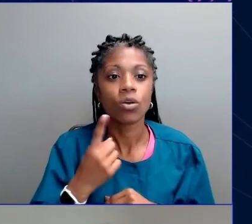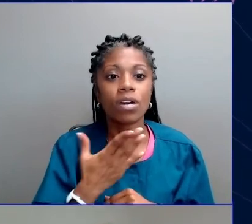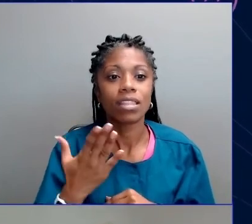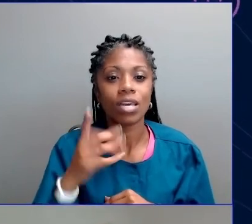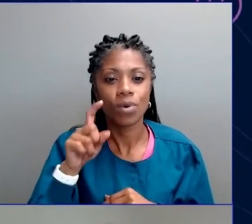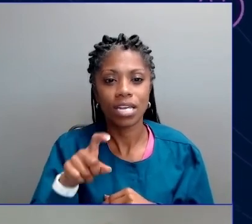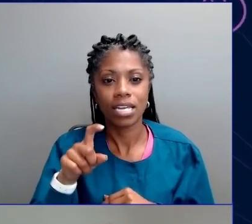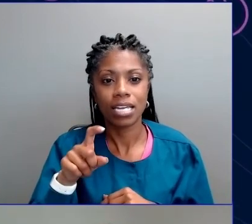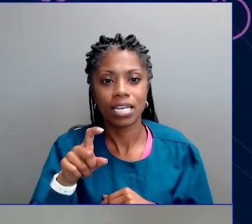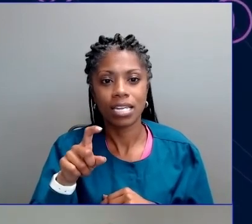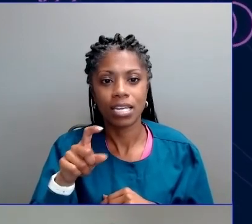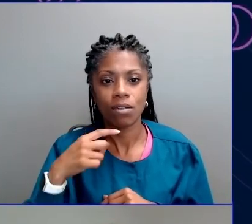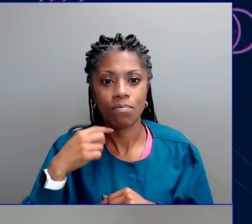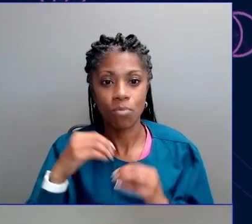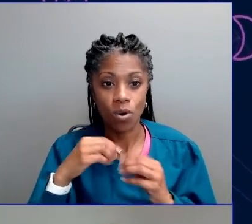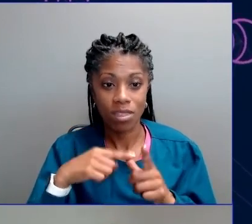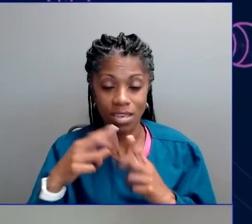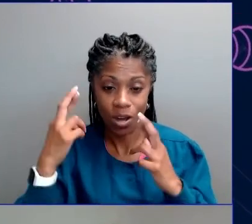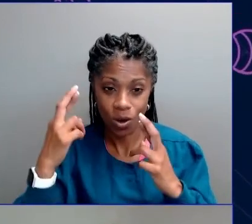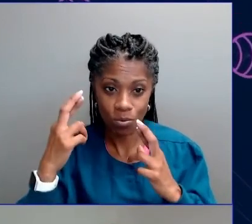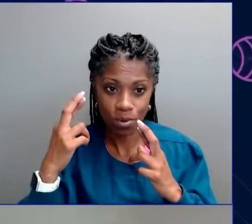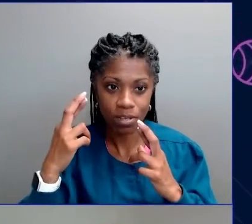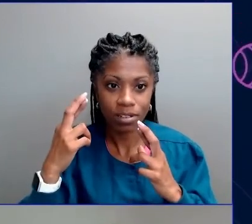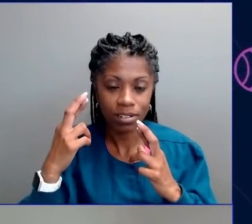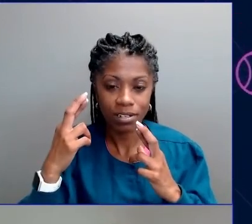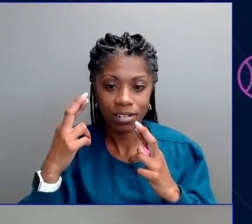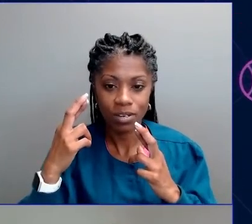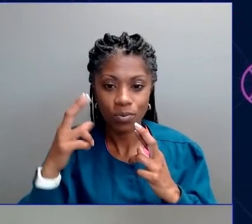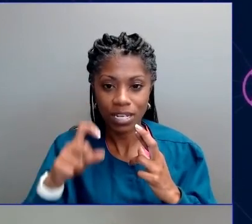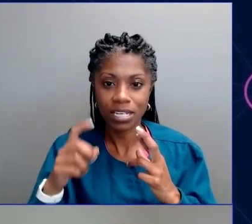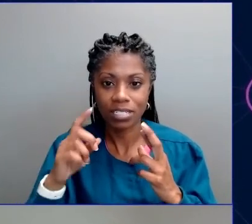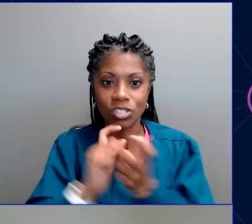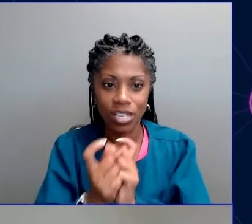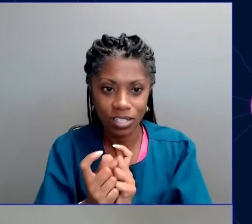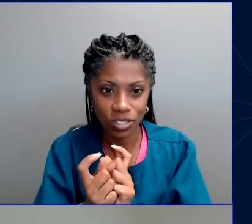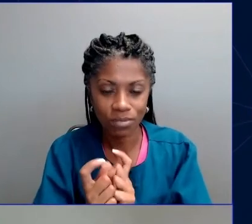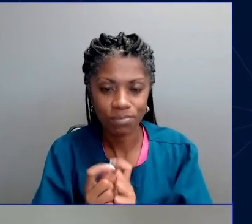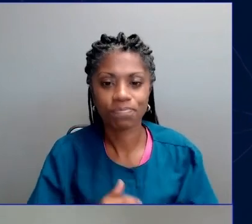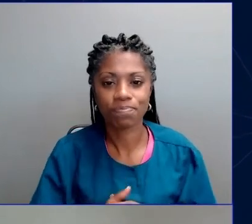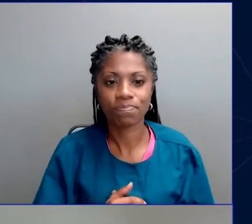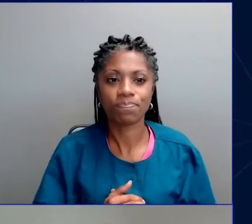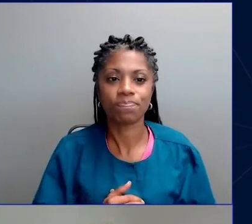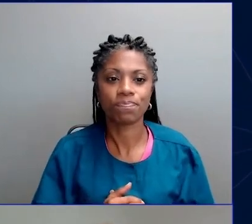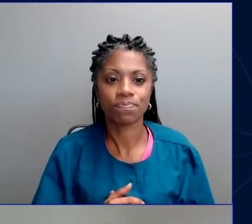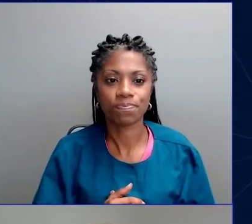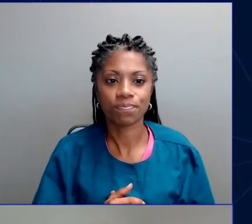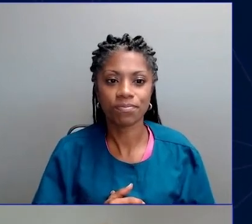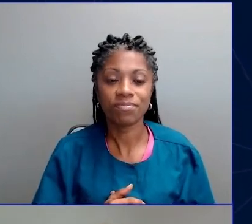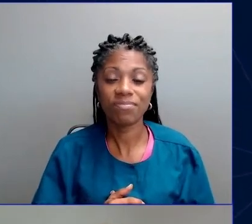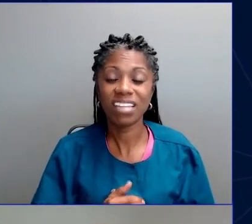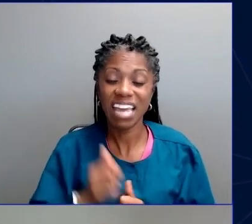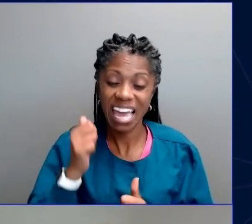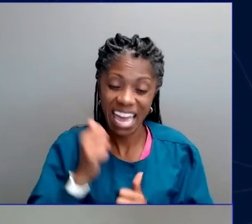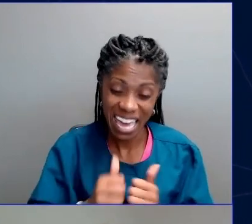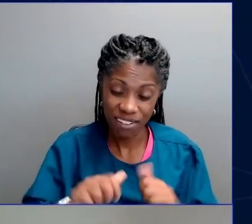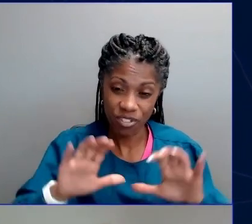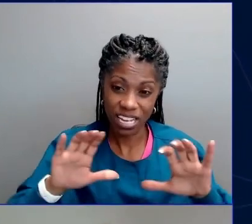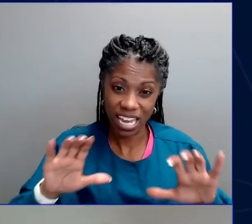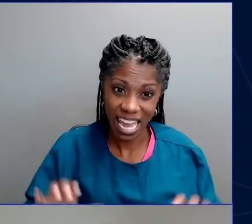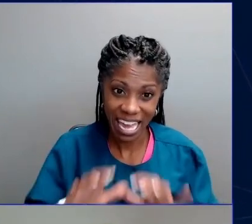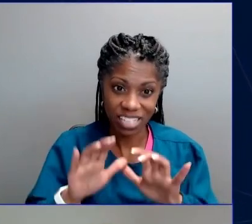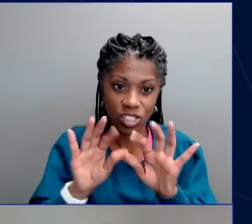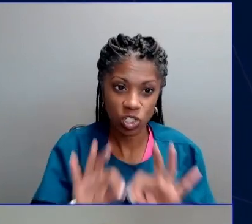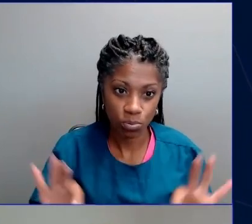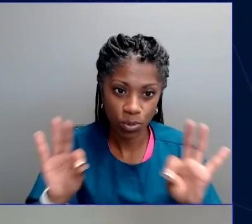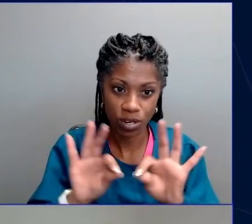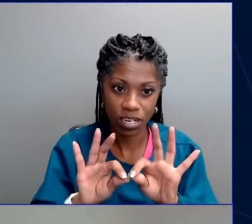the scientists agree. The Intergovernmental Panel on Climate Change concludes, Every action matters. Every bit of